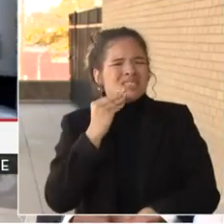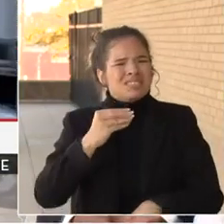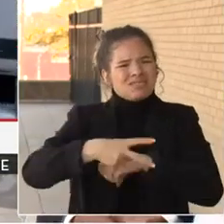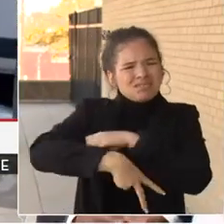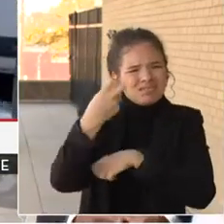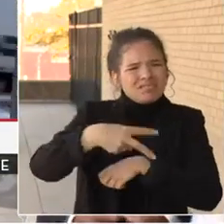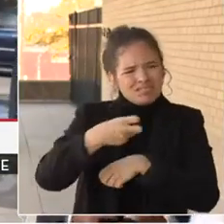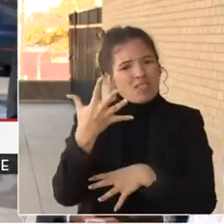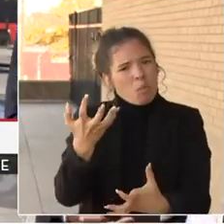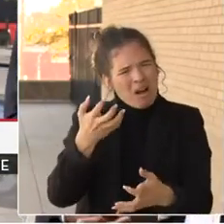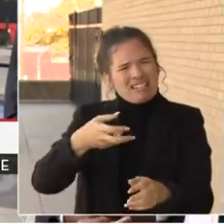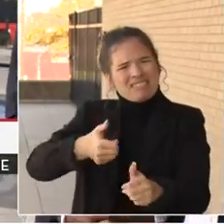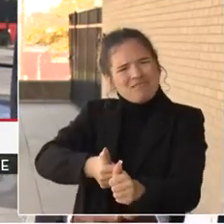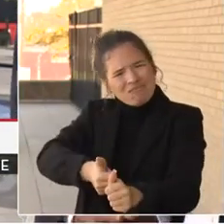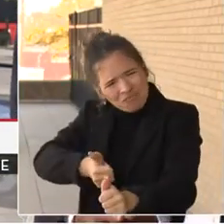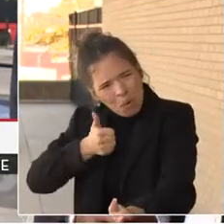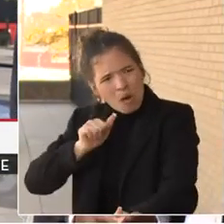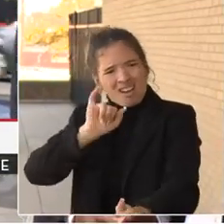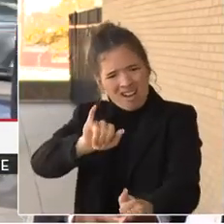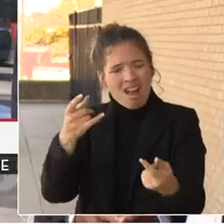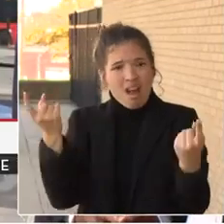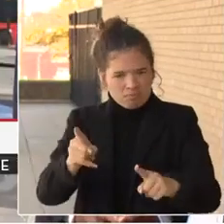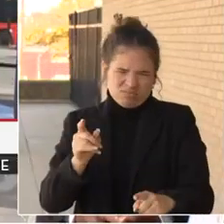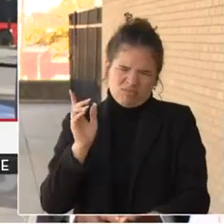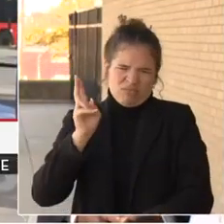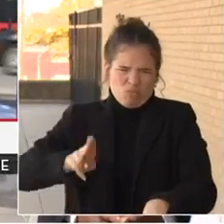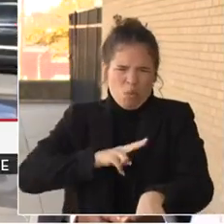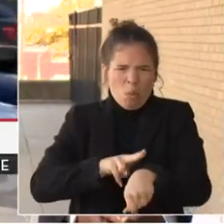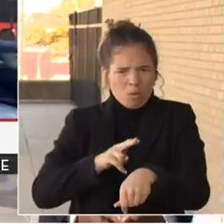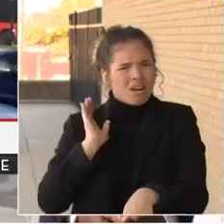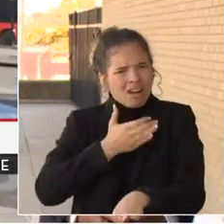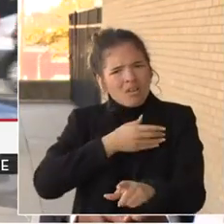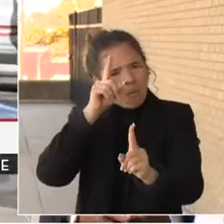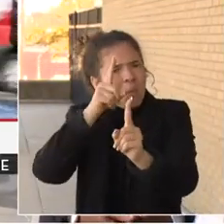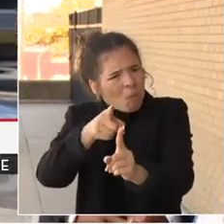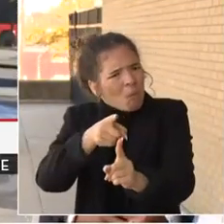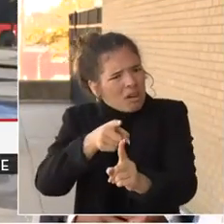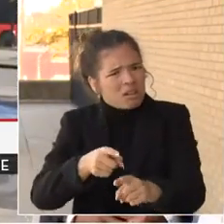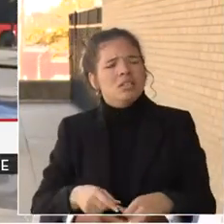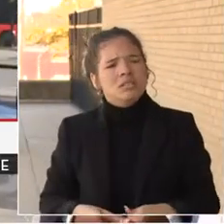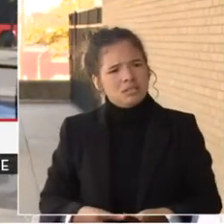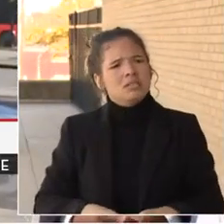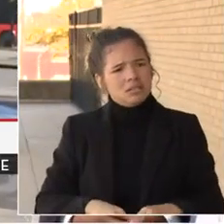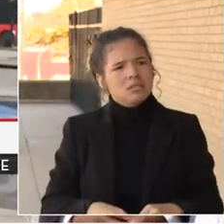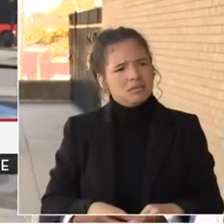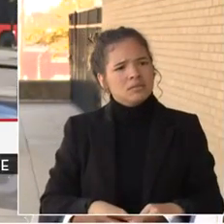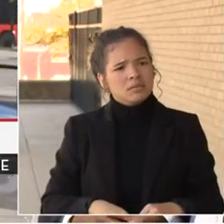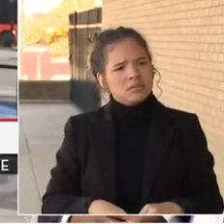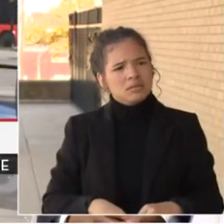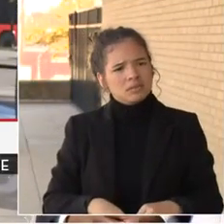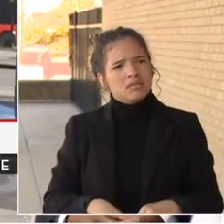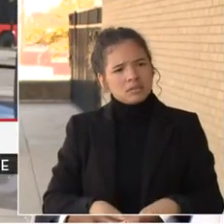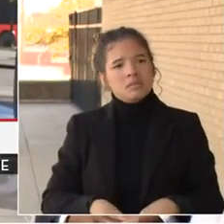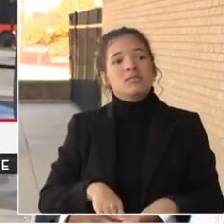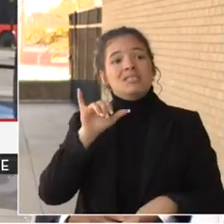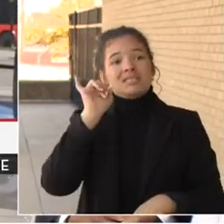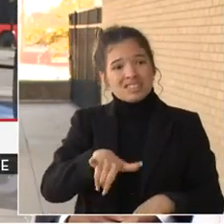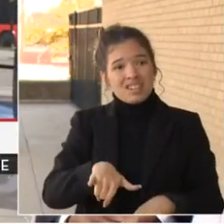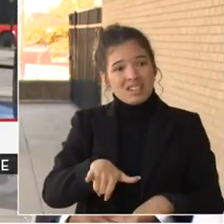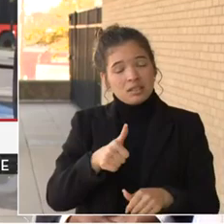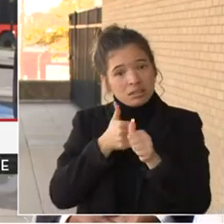the name of the game here today. So tracking your package is one of the primary ways to help prevent